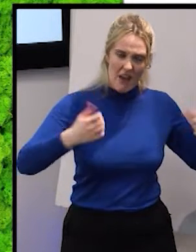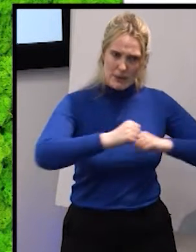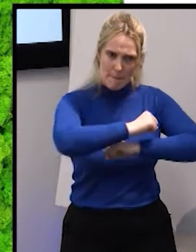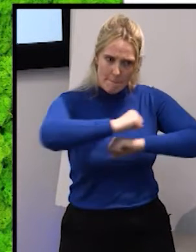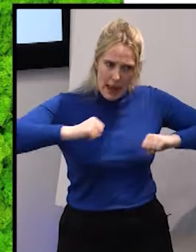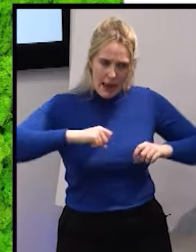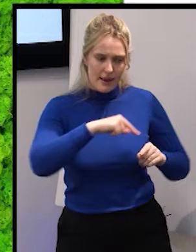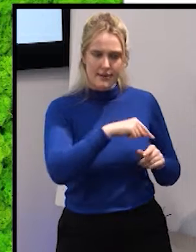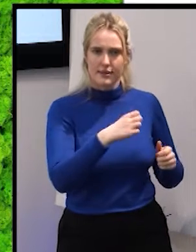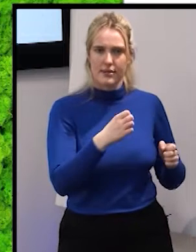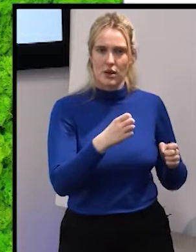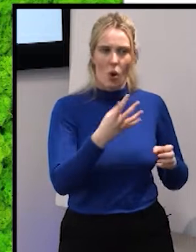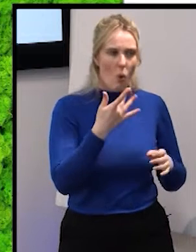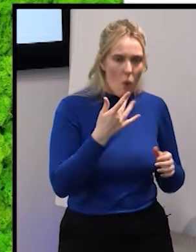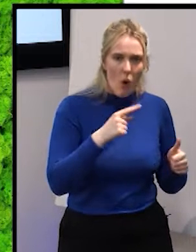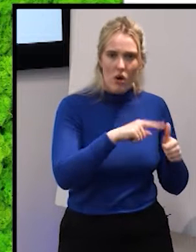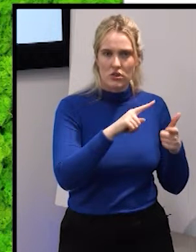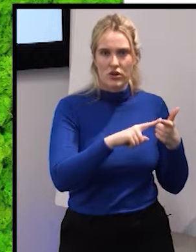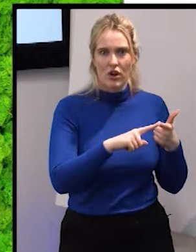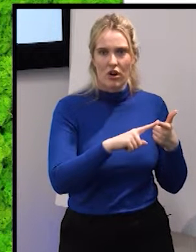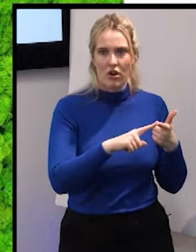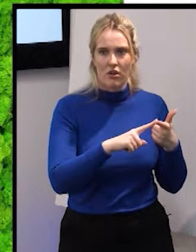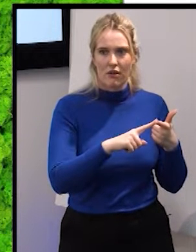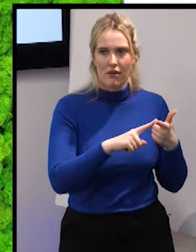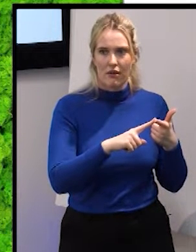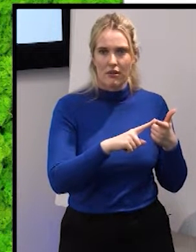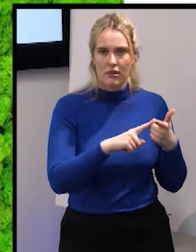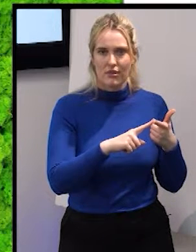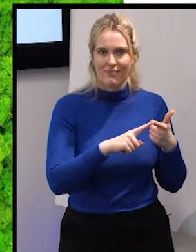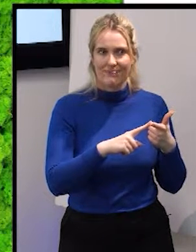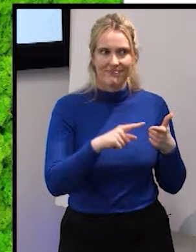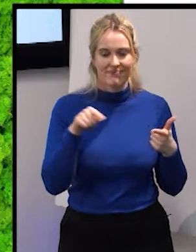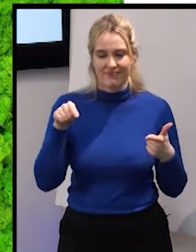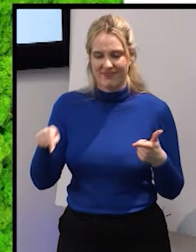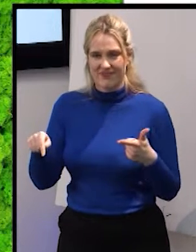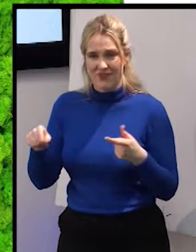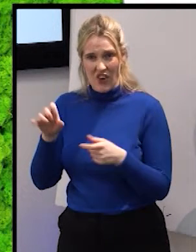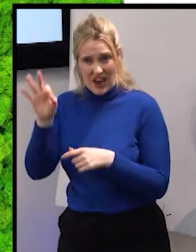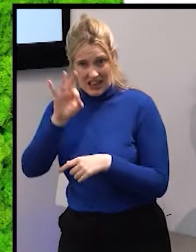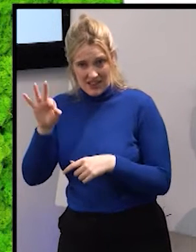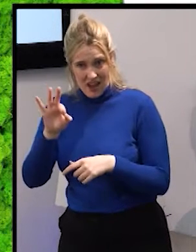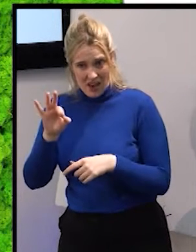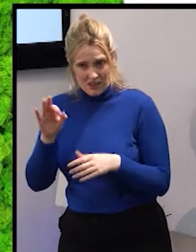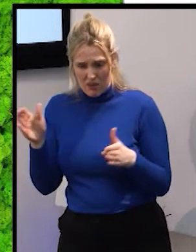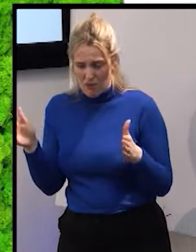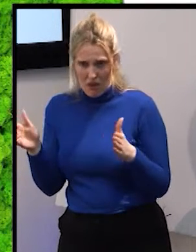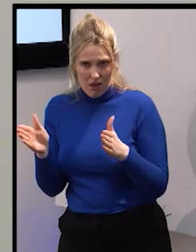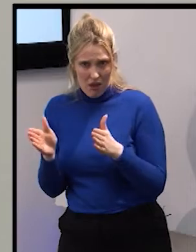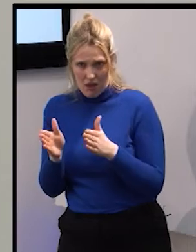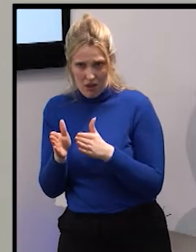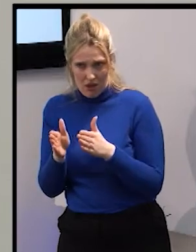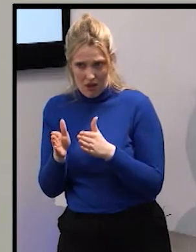or the amount of water that we need to produce insats it's far far less than we need for the other type of activities